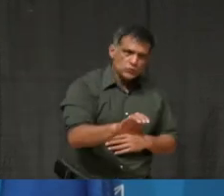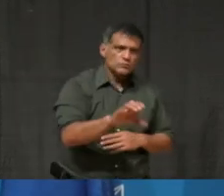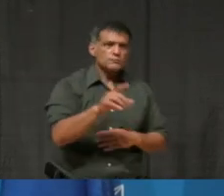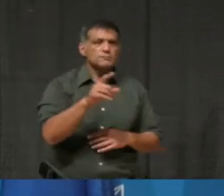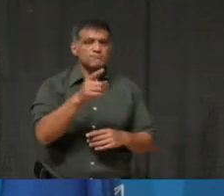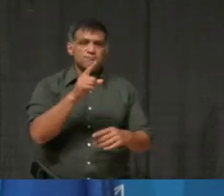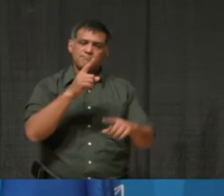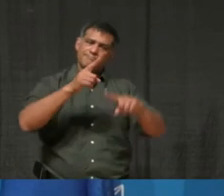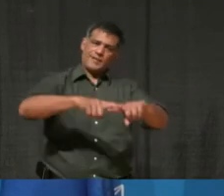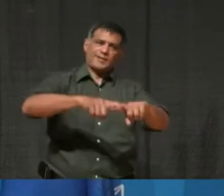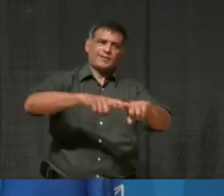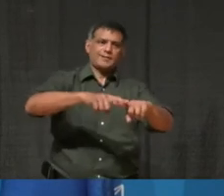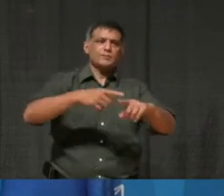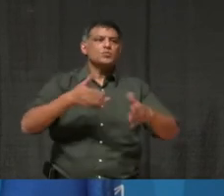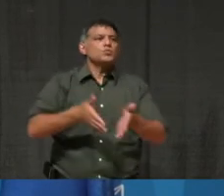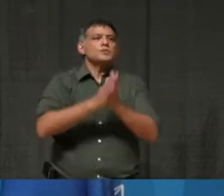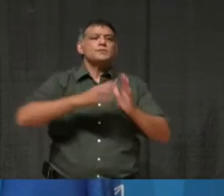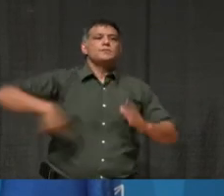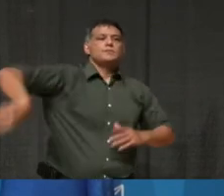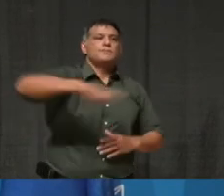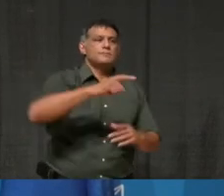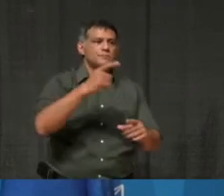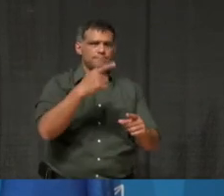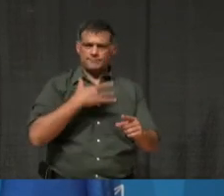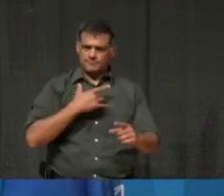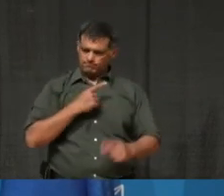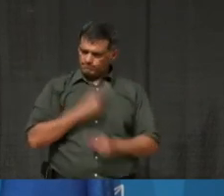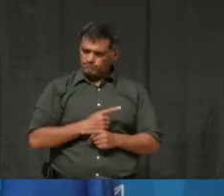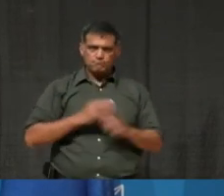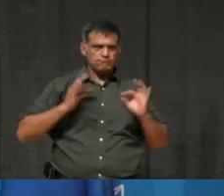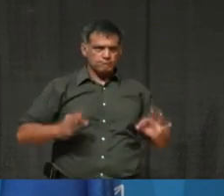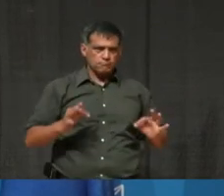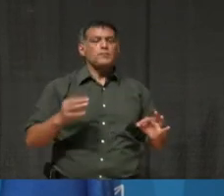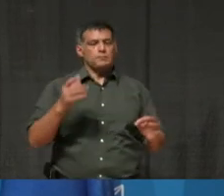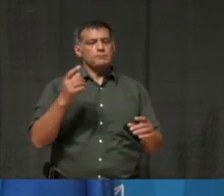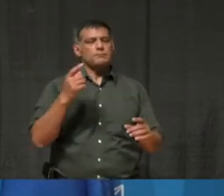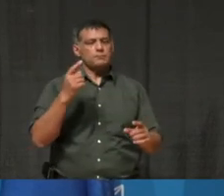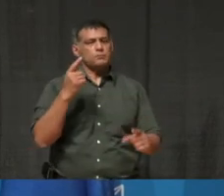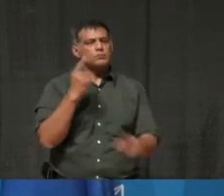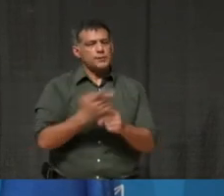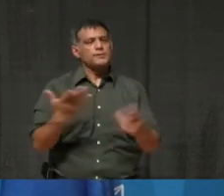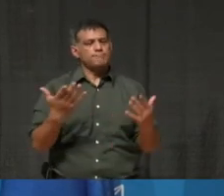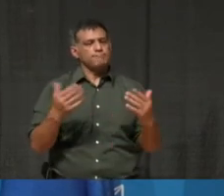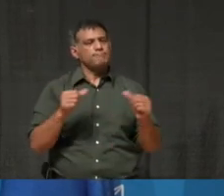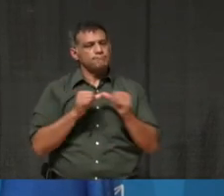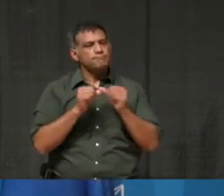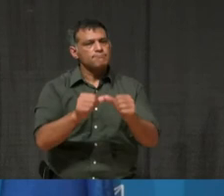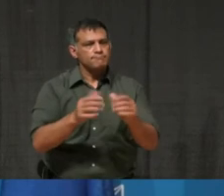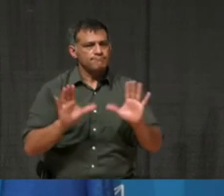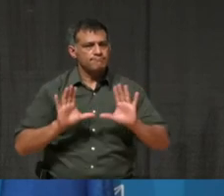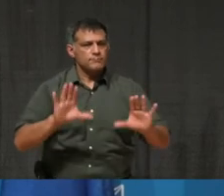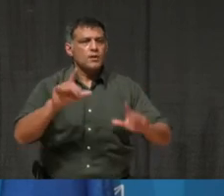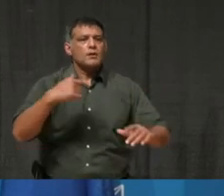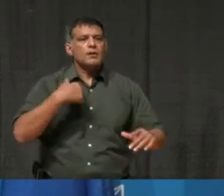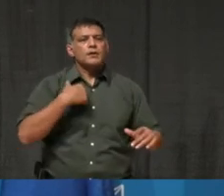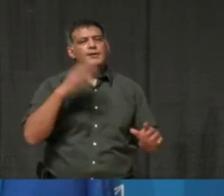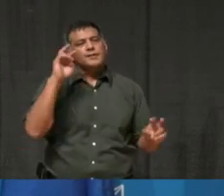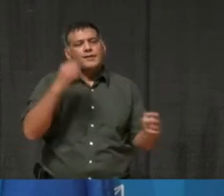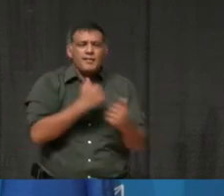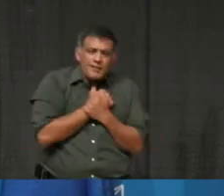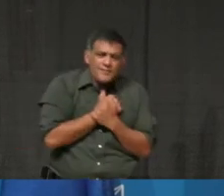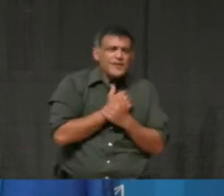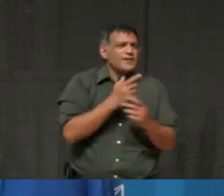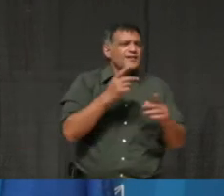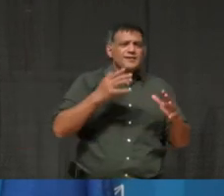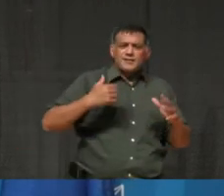here. Uh, to the extent that many people are doing the right thing, uh, to keep their, you know, their loved ones, their neighbors, their community safe. Uh, that continues